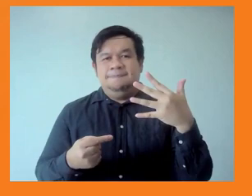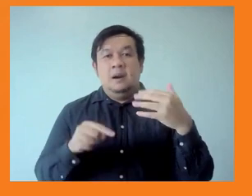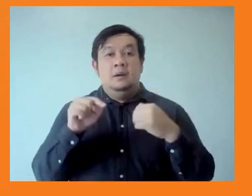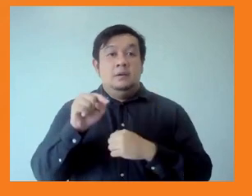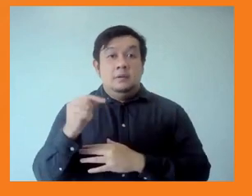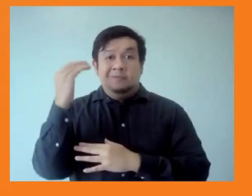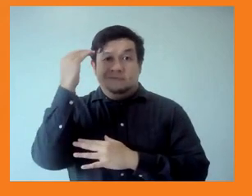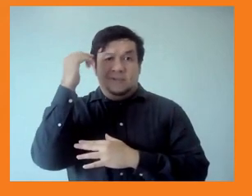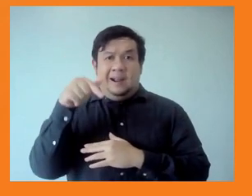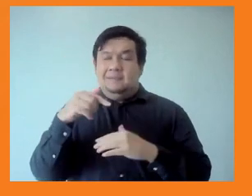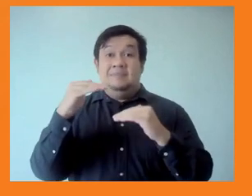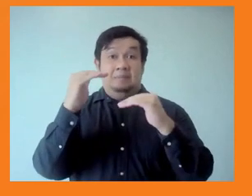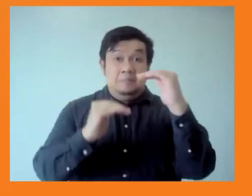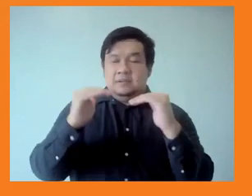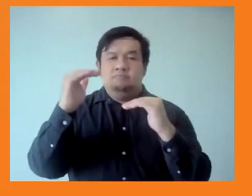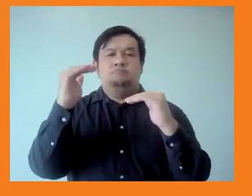slide, please.